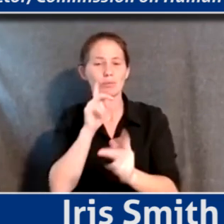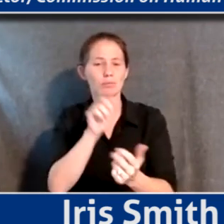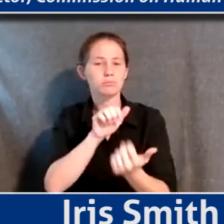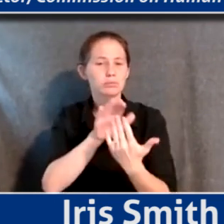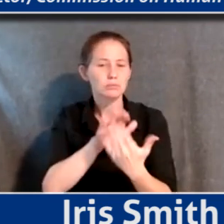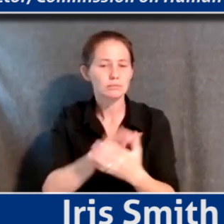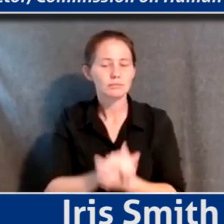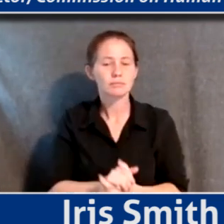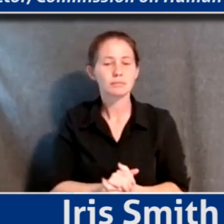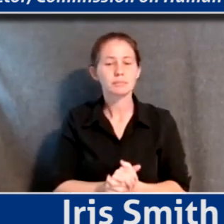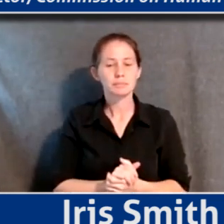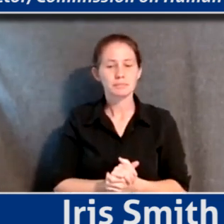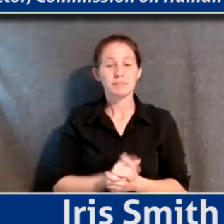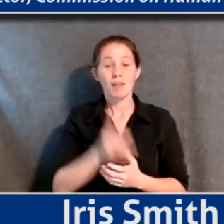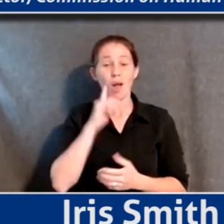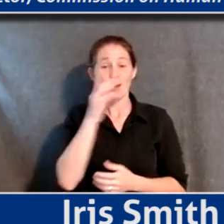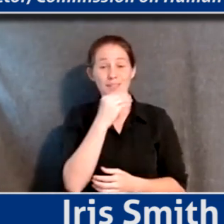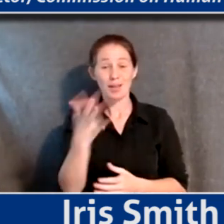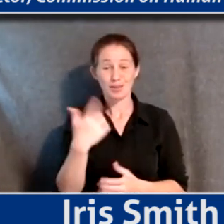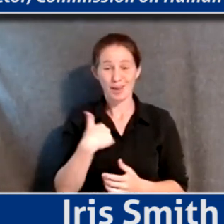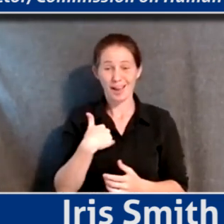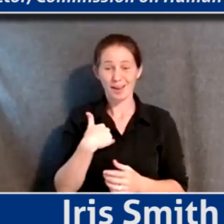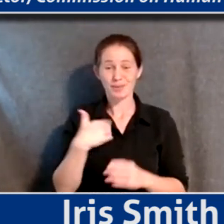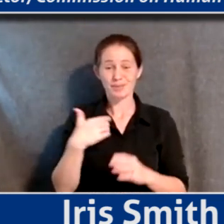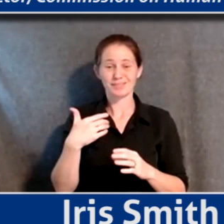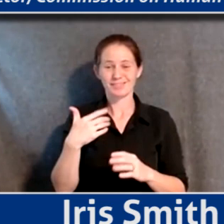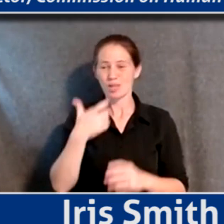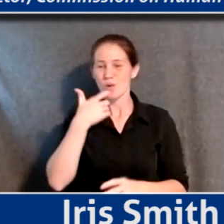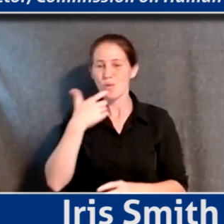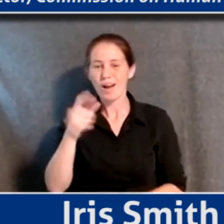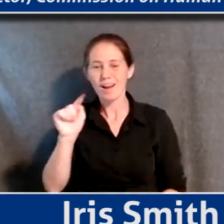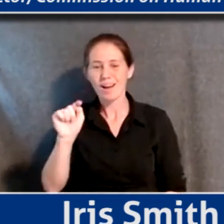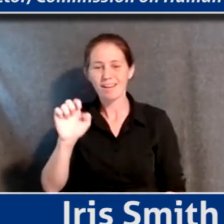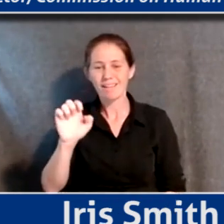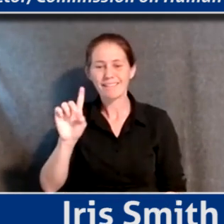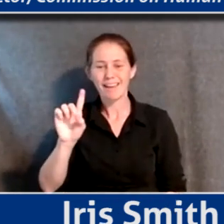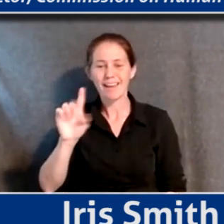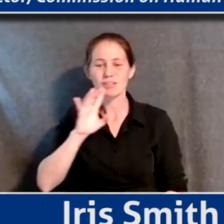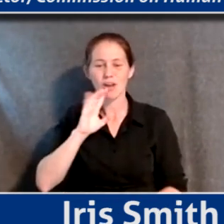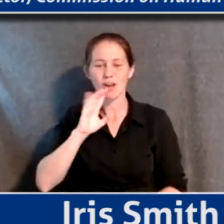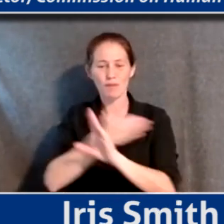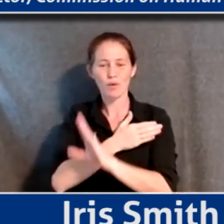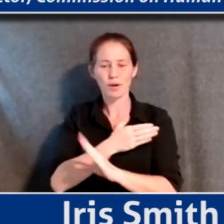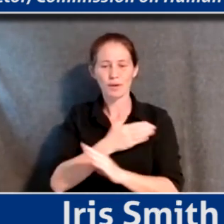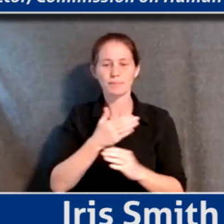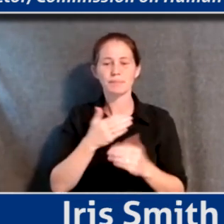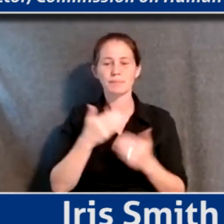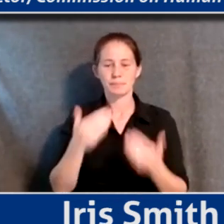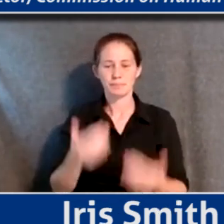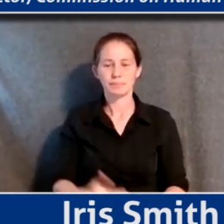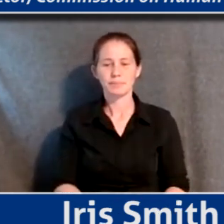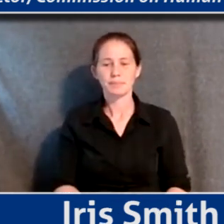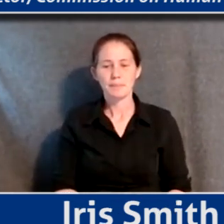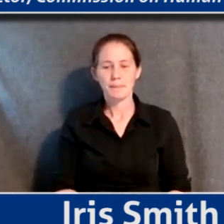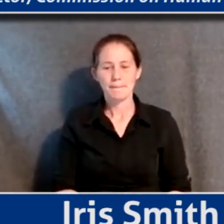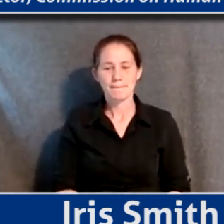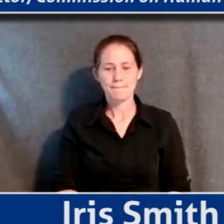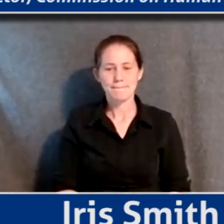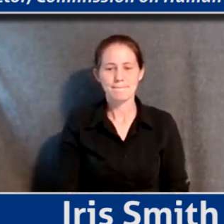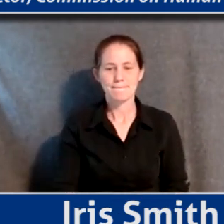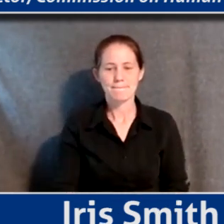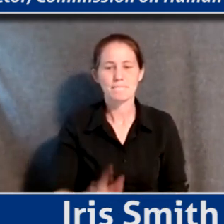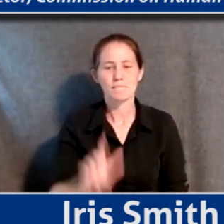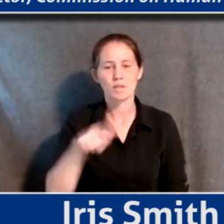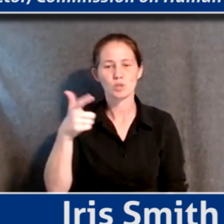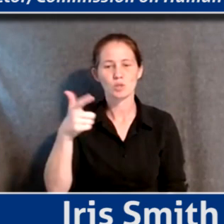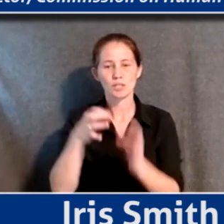I was sharing with you that I was on a TED, I watched a TED Talk earlier about IKEA